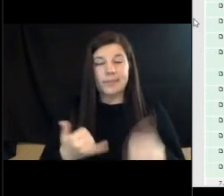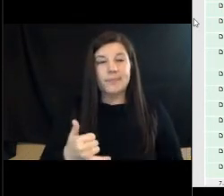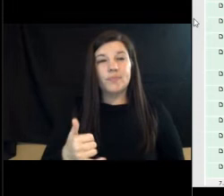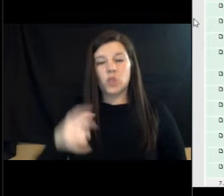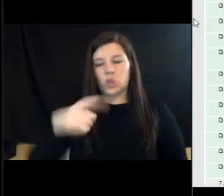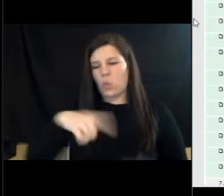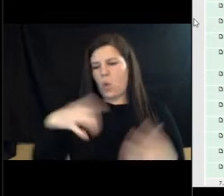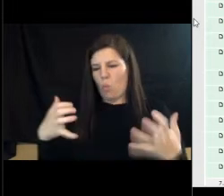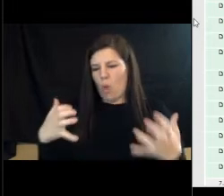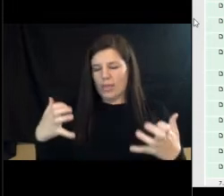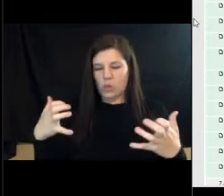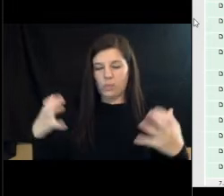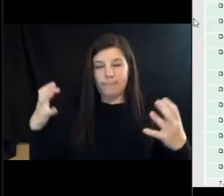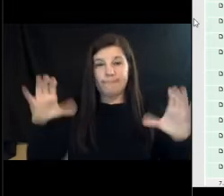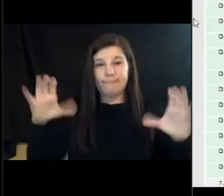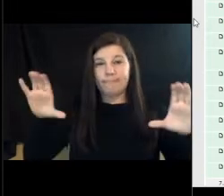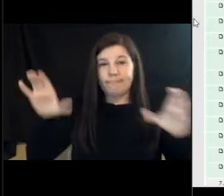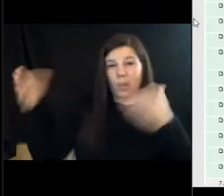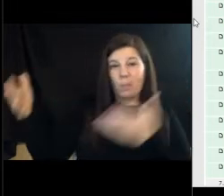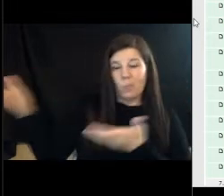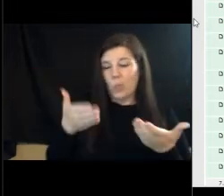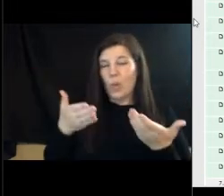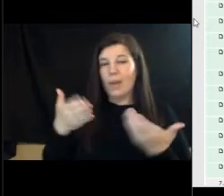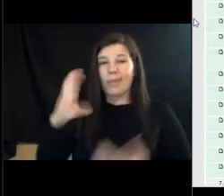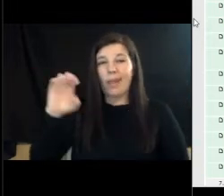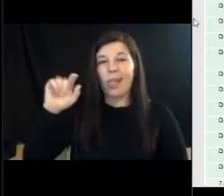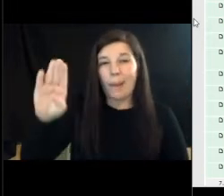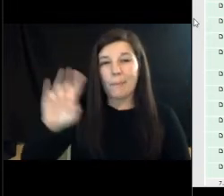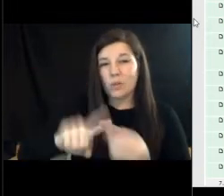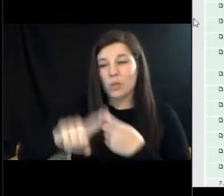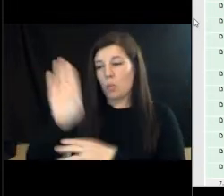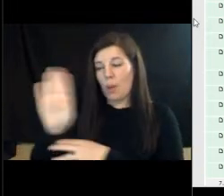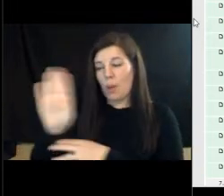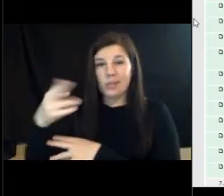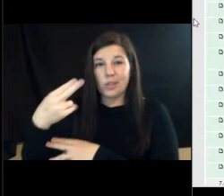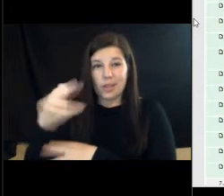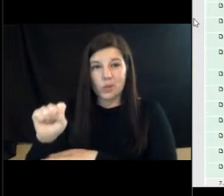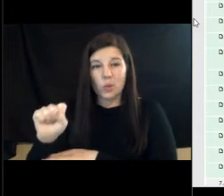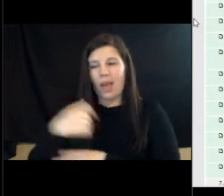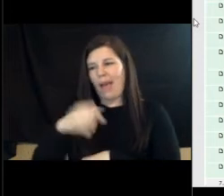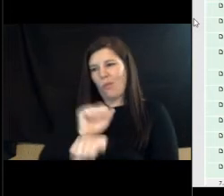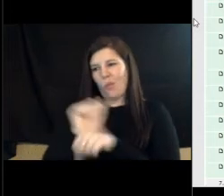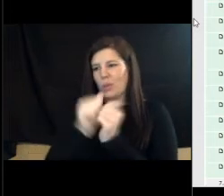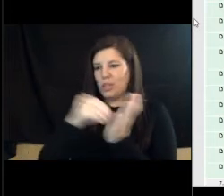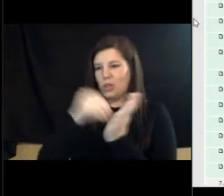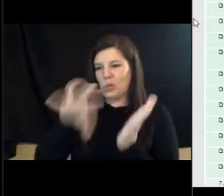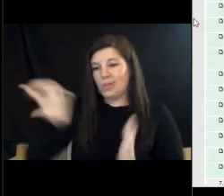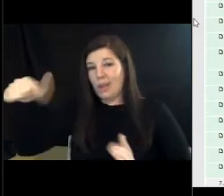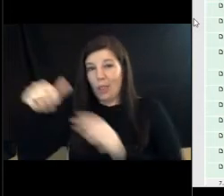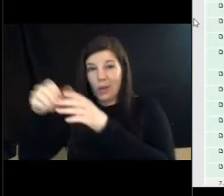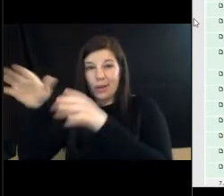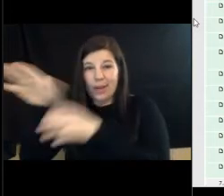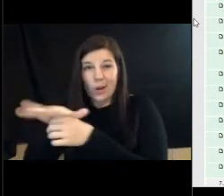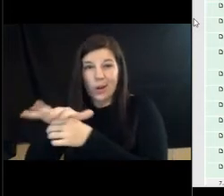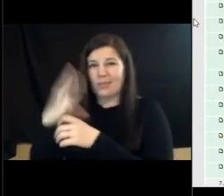together a mindfulness club to Boynton Beach High. I've been working with students at Atlantic High and Delray Beach for four years now. We've been at Inlet